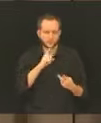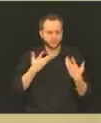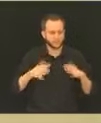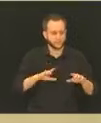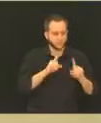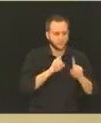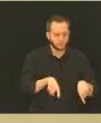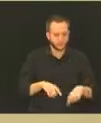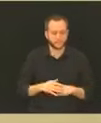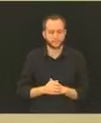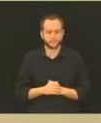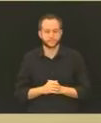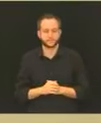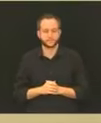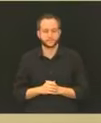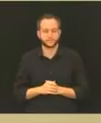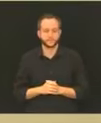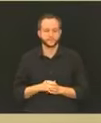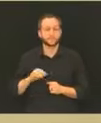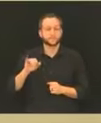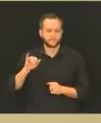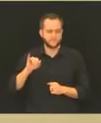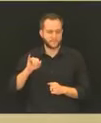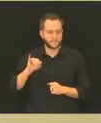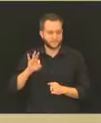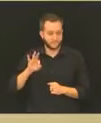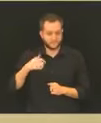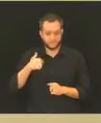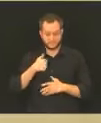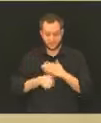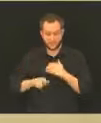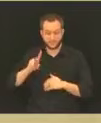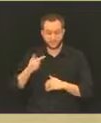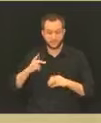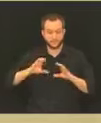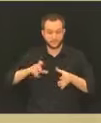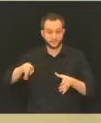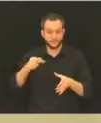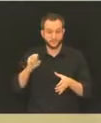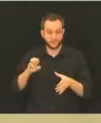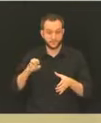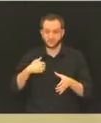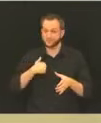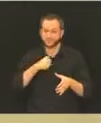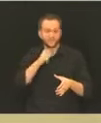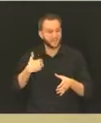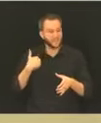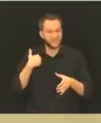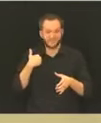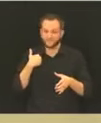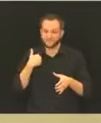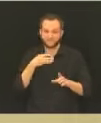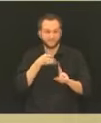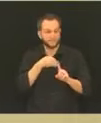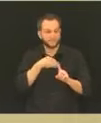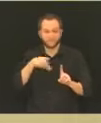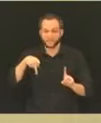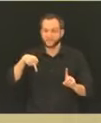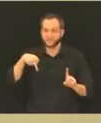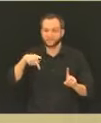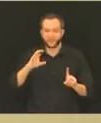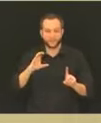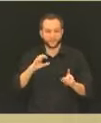If I don't, if I am over, if I am in phase two, I don't have a PCP. What do I do?